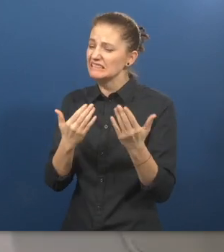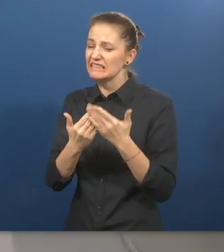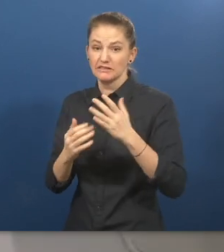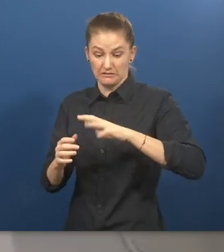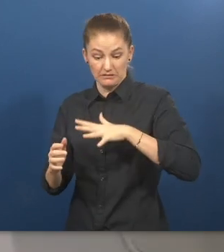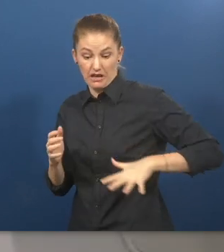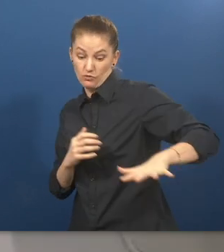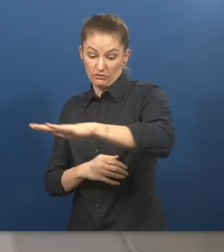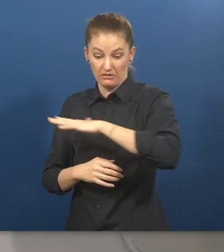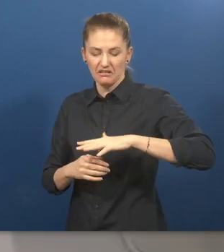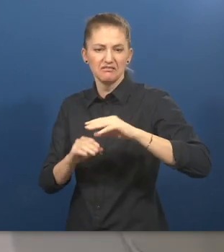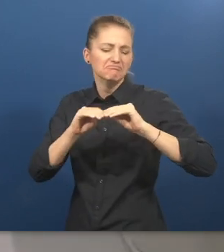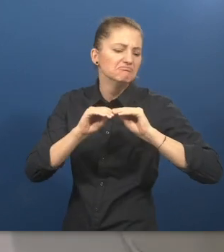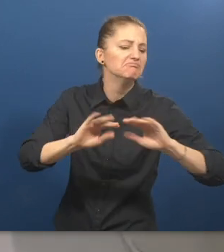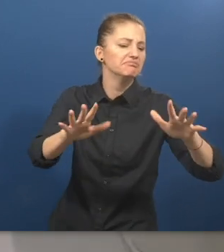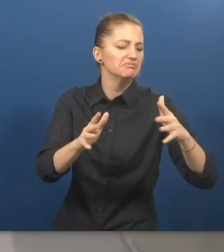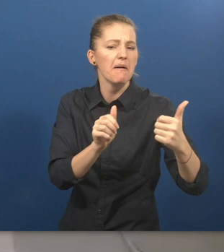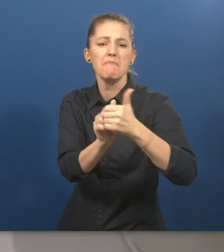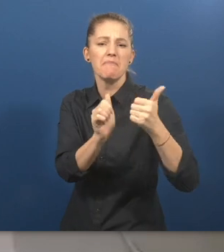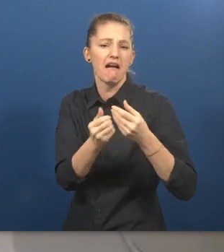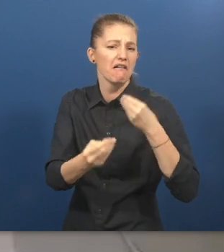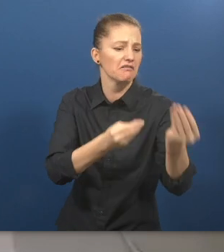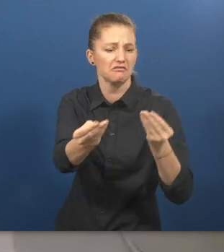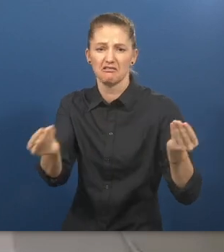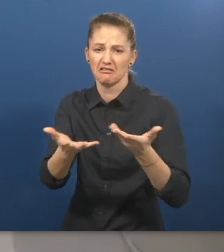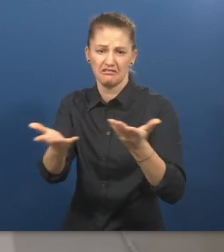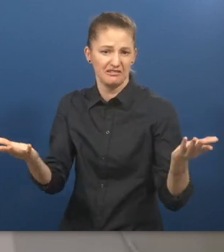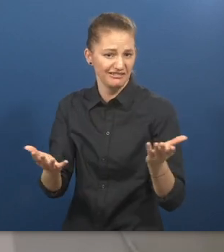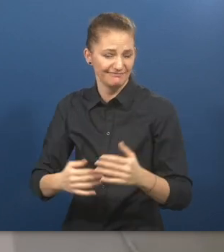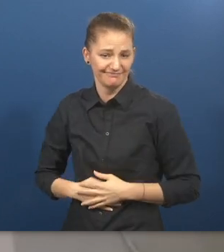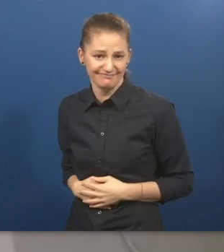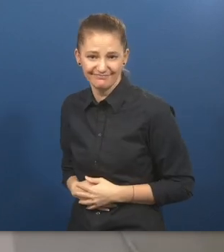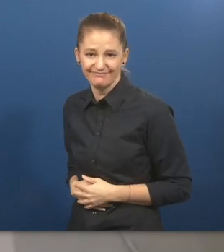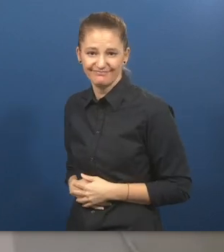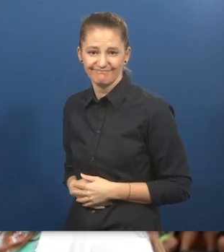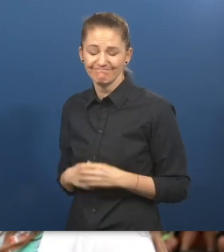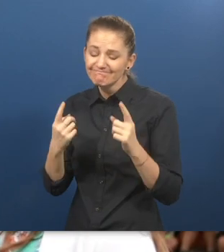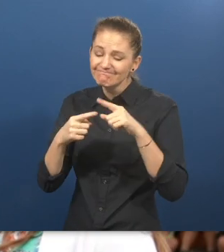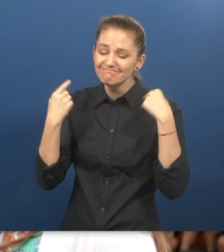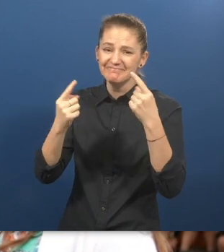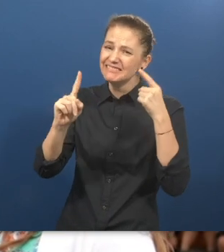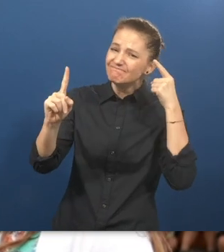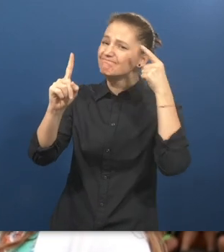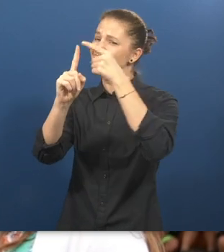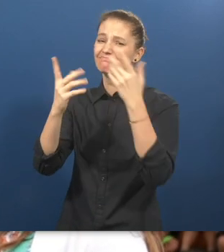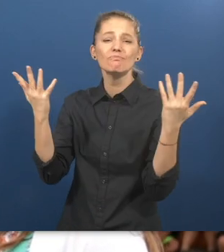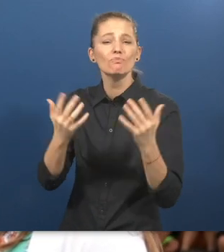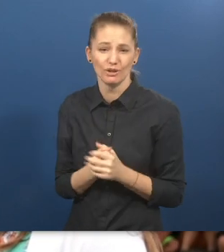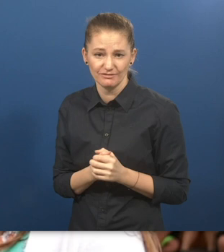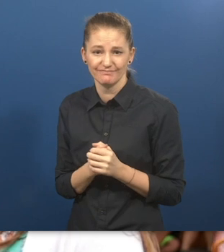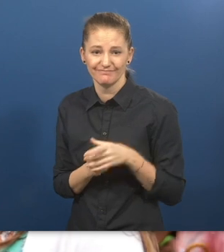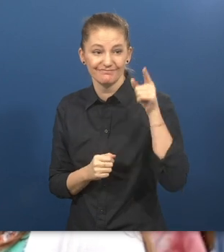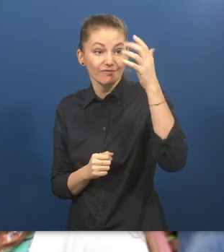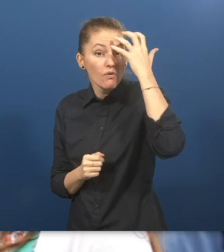easily be shared with our partners around the country. And our ambition